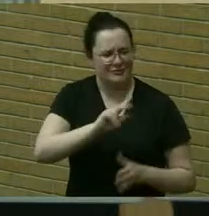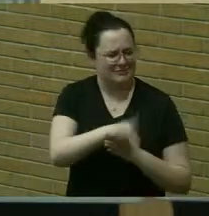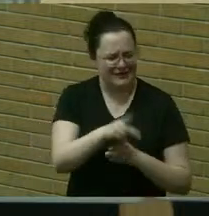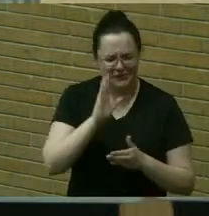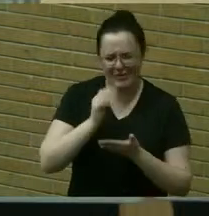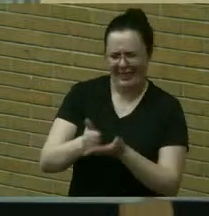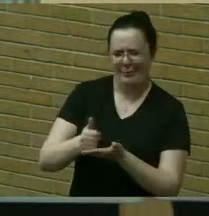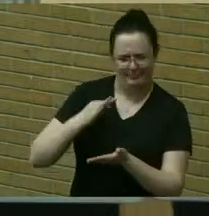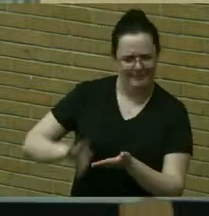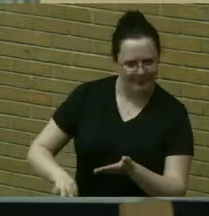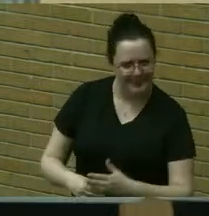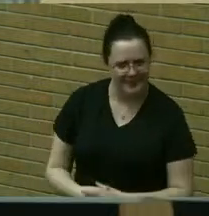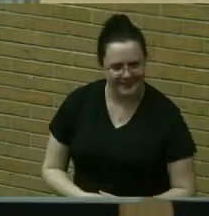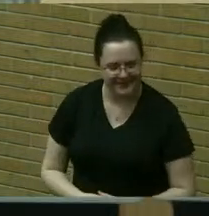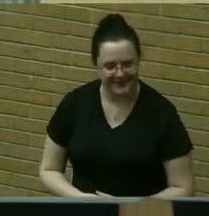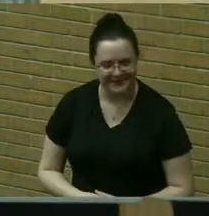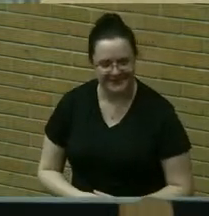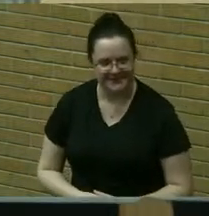but